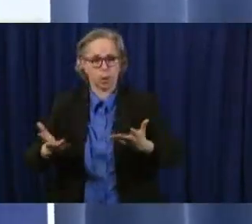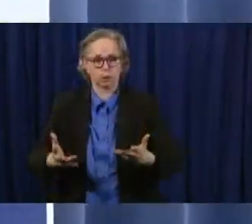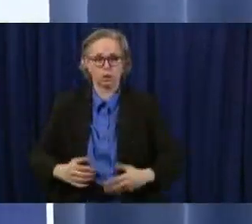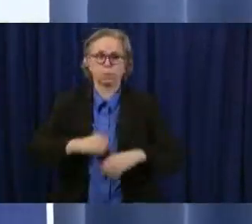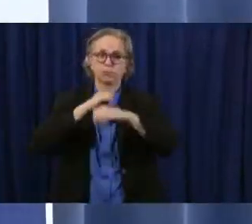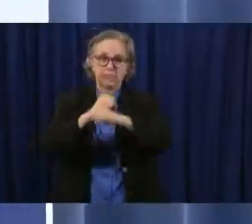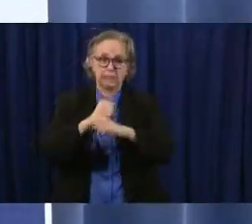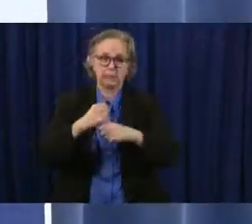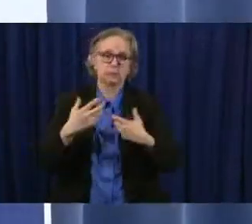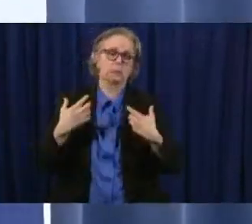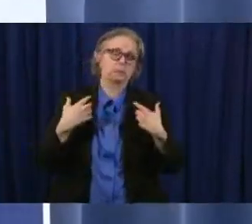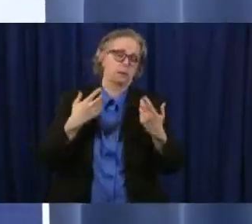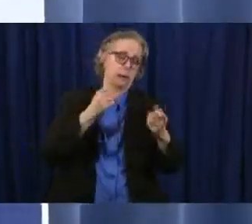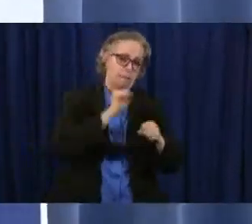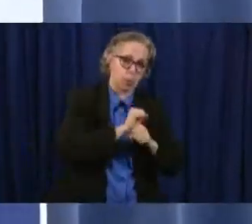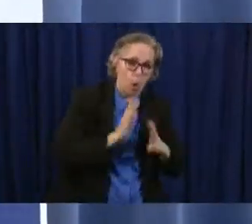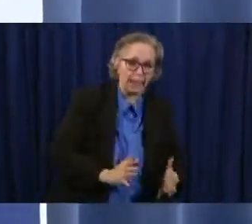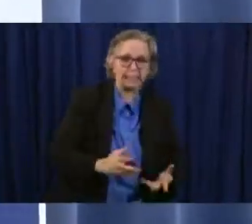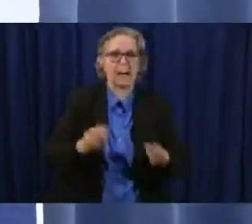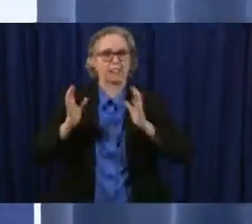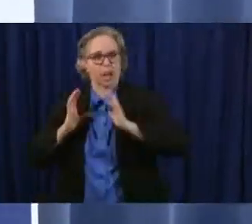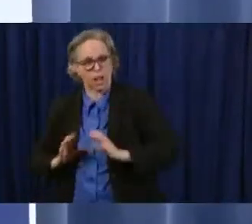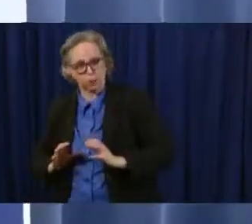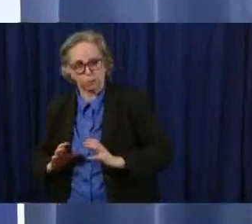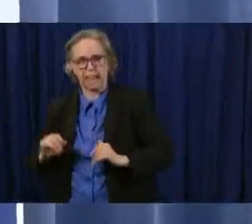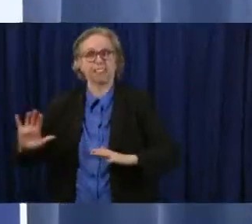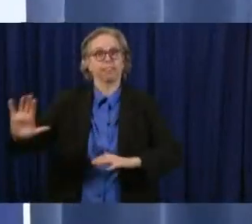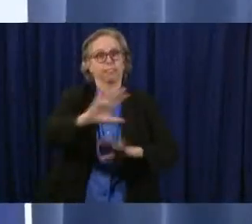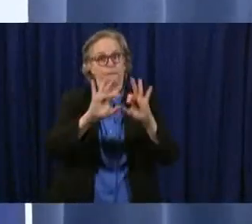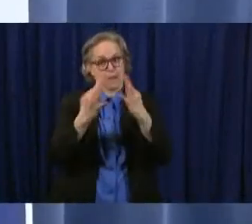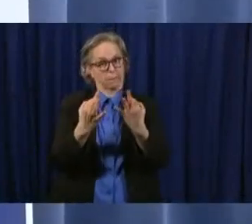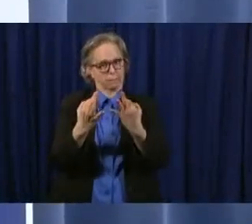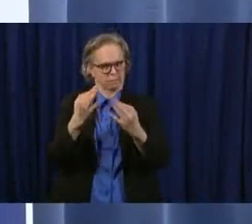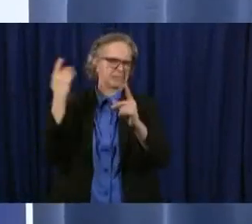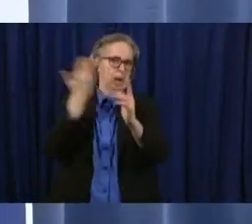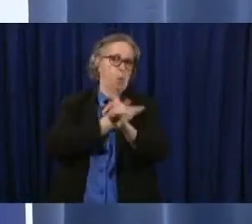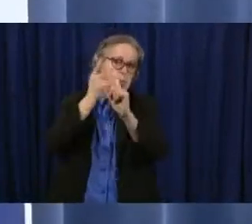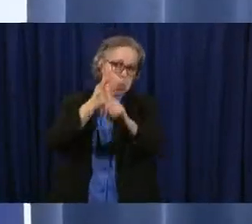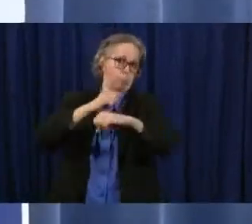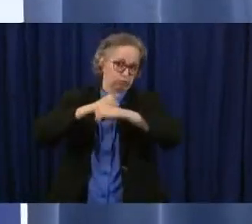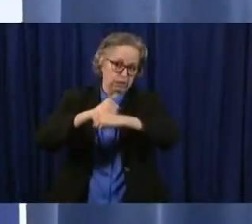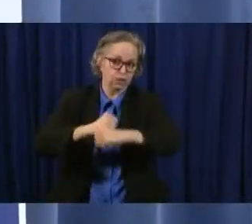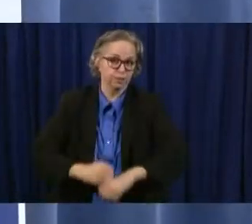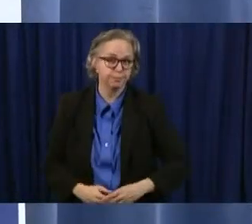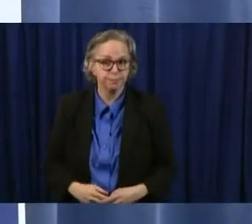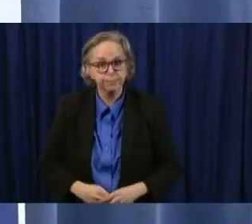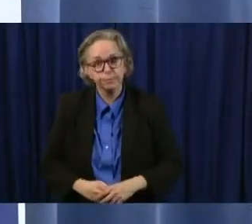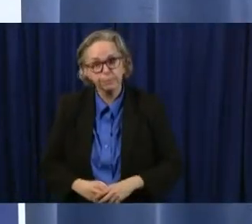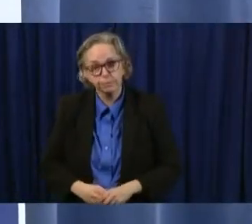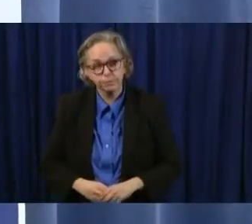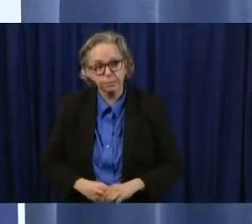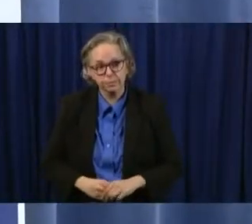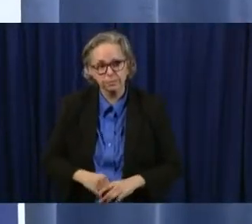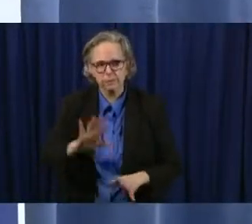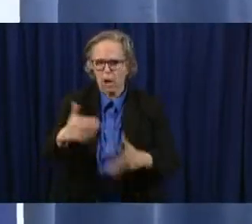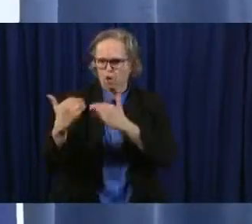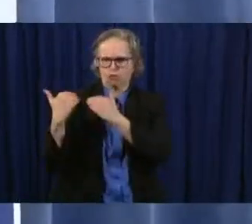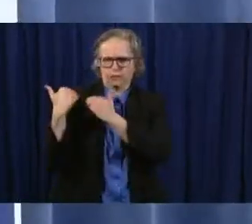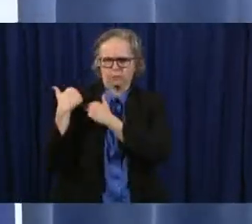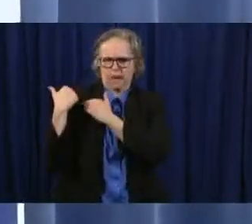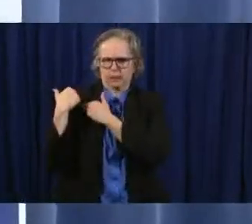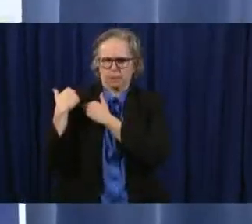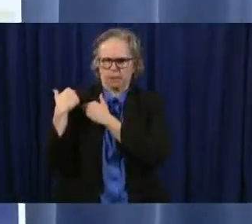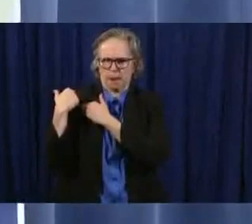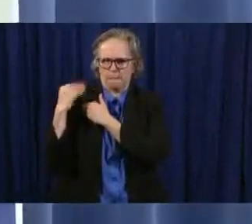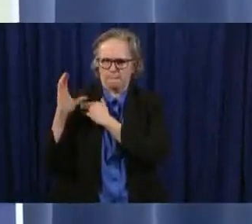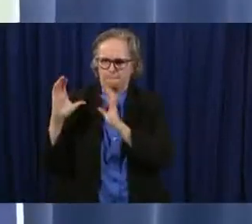support community efforts to control the spread of the virus, lead in responsibly getting Ohio back to work, protocols for